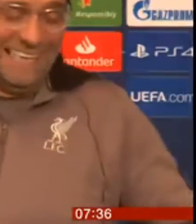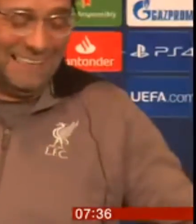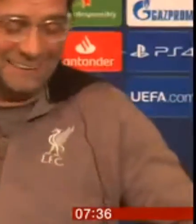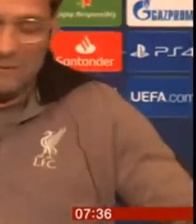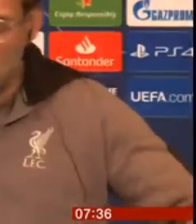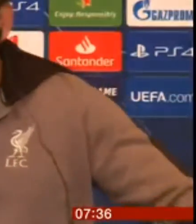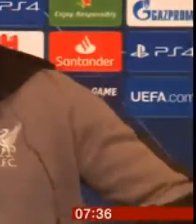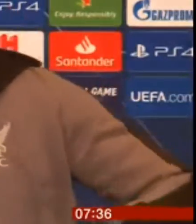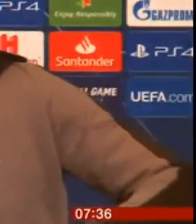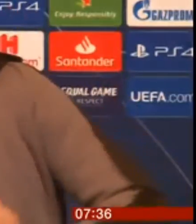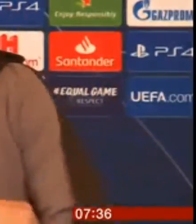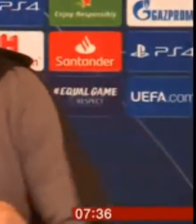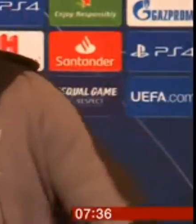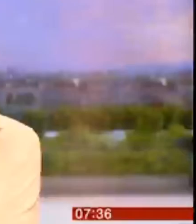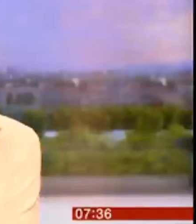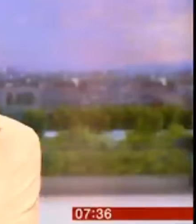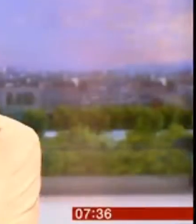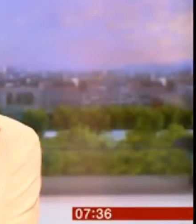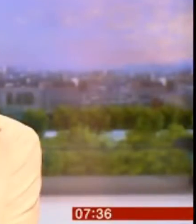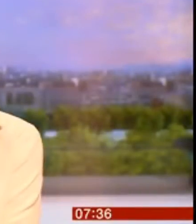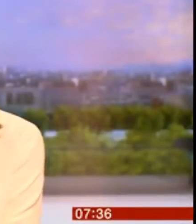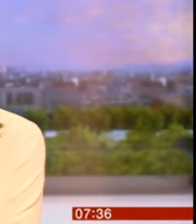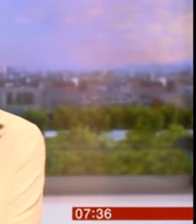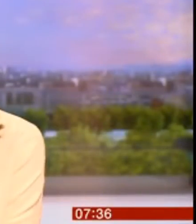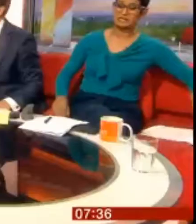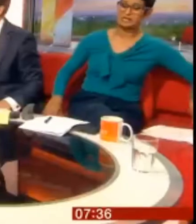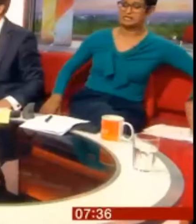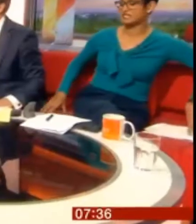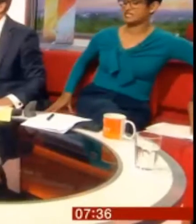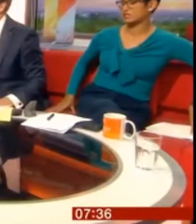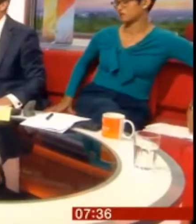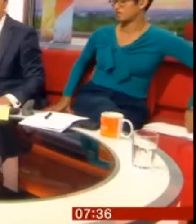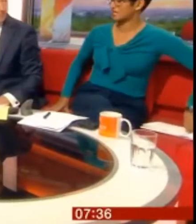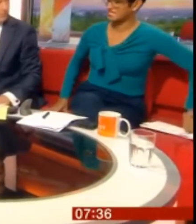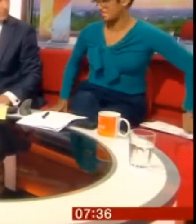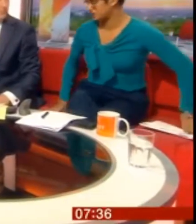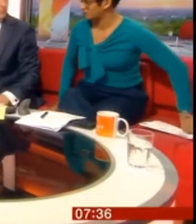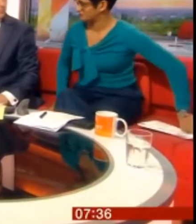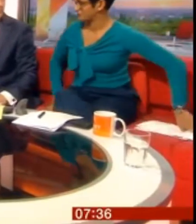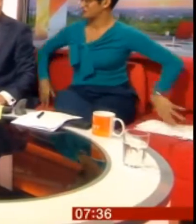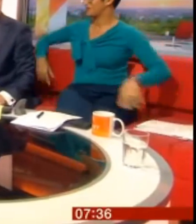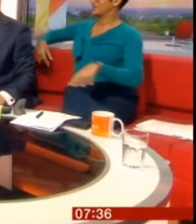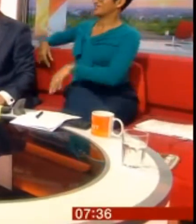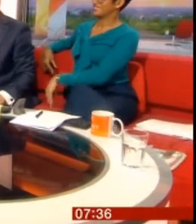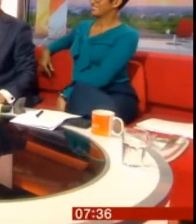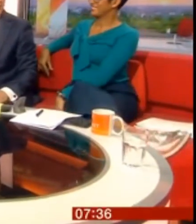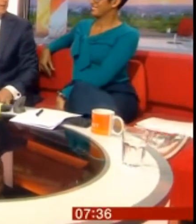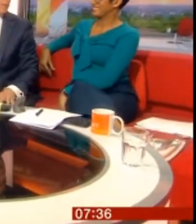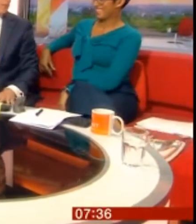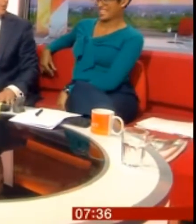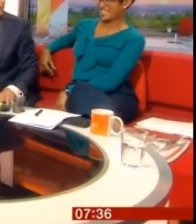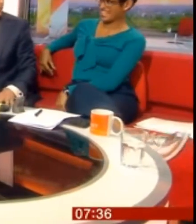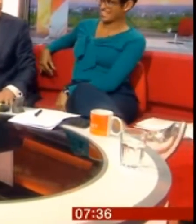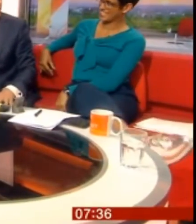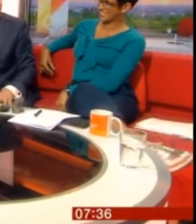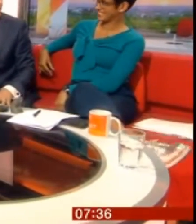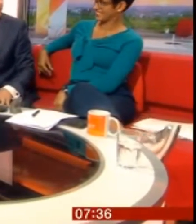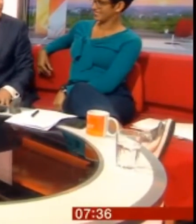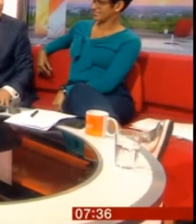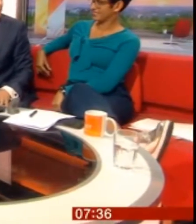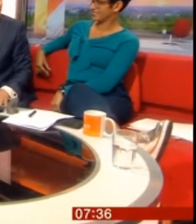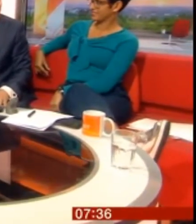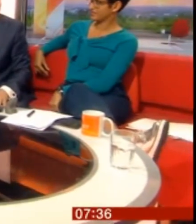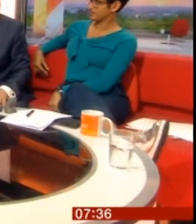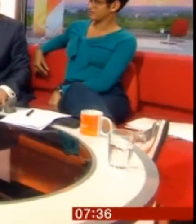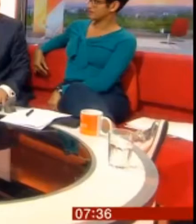Whoops. Well, may I just say that I was very pleased that he enjoyed my translation. What was that? Sorry, what was that